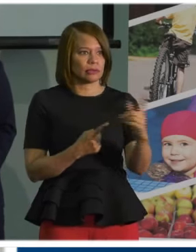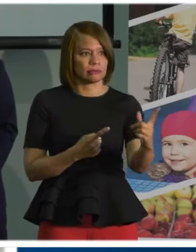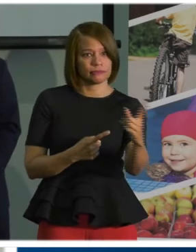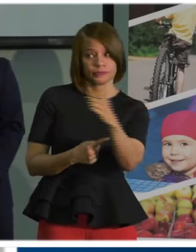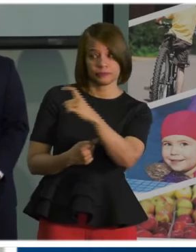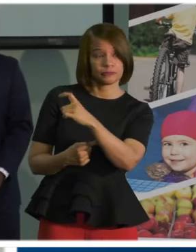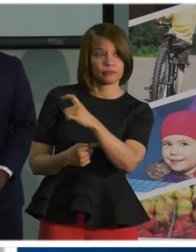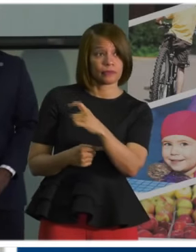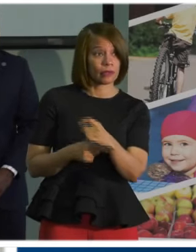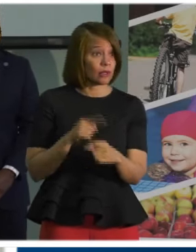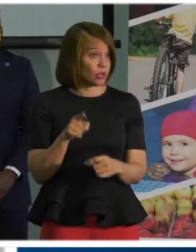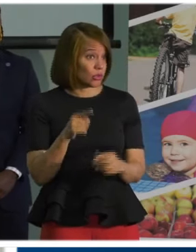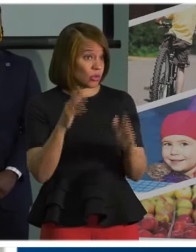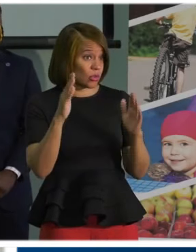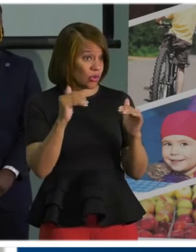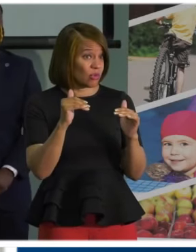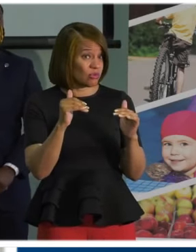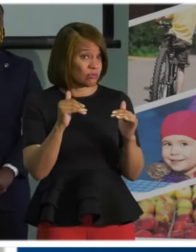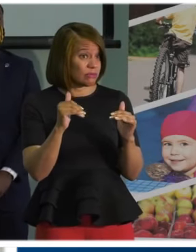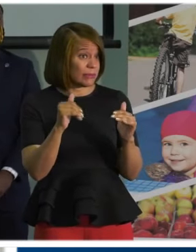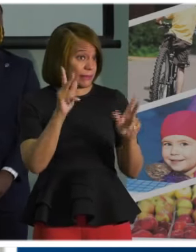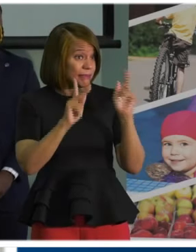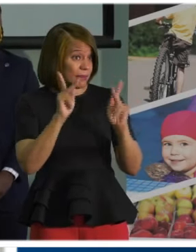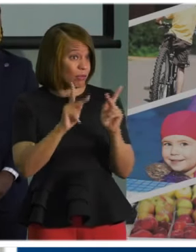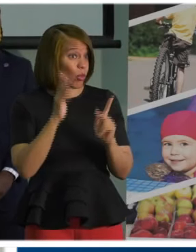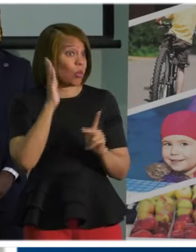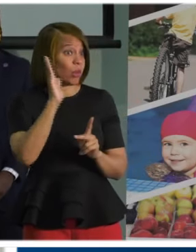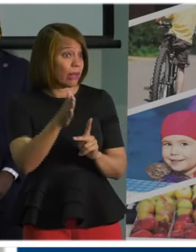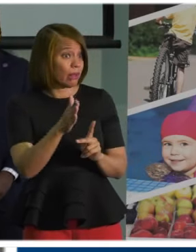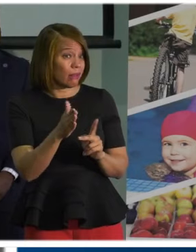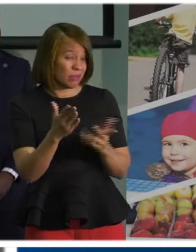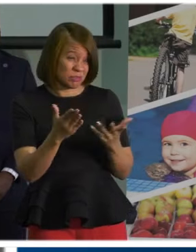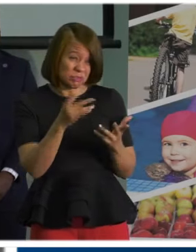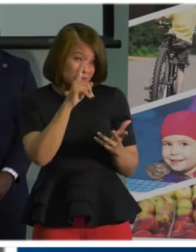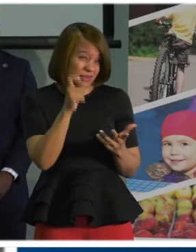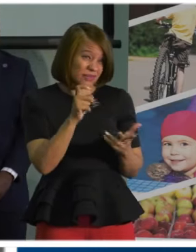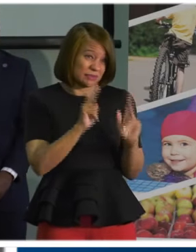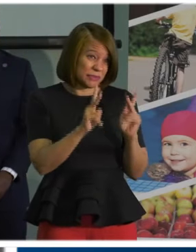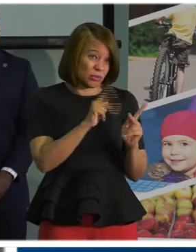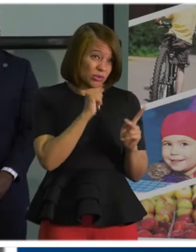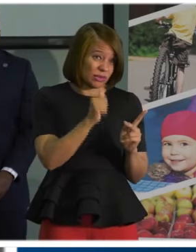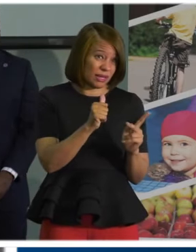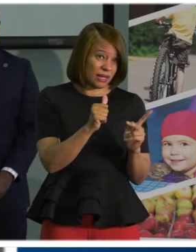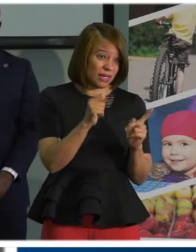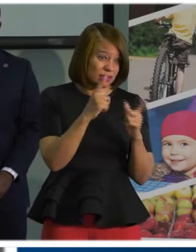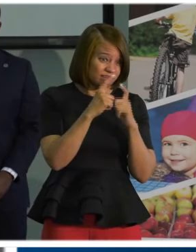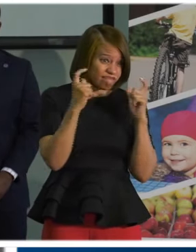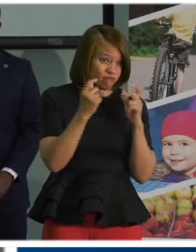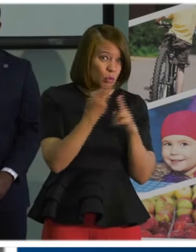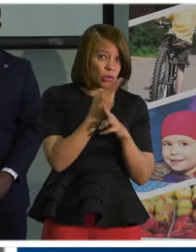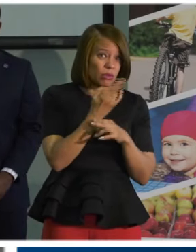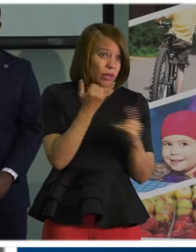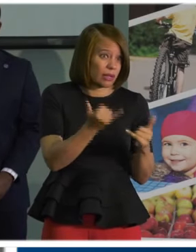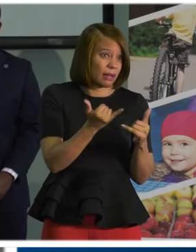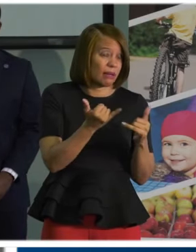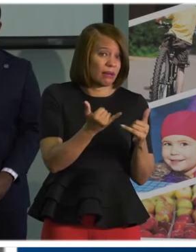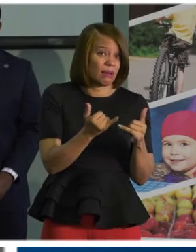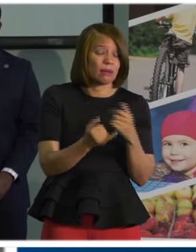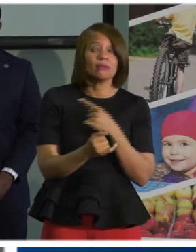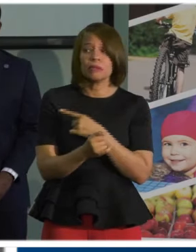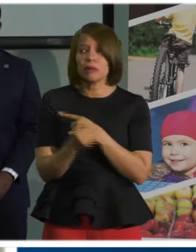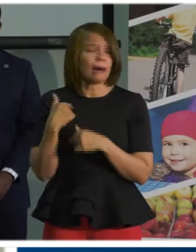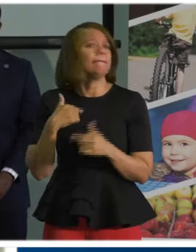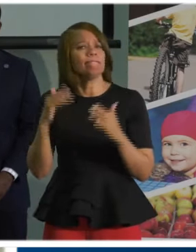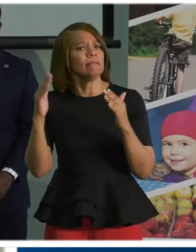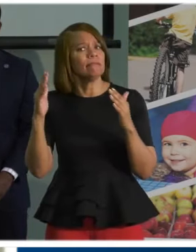hopeful that people are going to step up, um, despite what we're seeing right now, without there being any enforcement of wearing masks? I am.